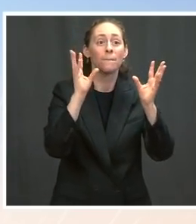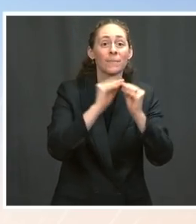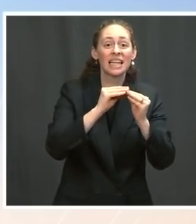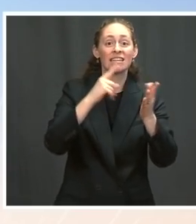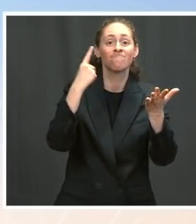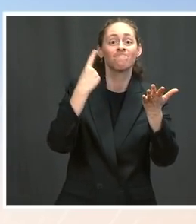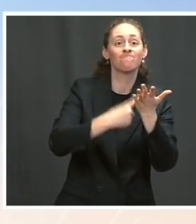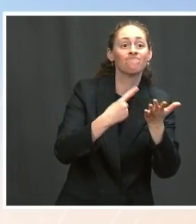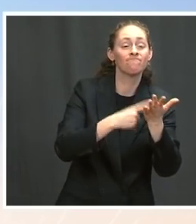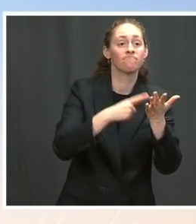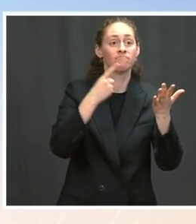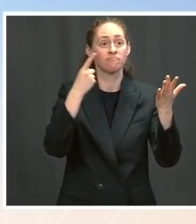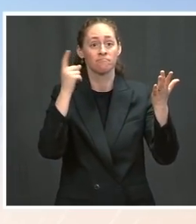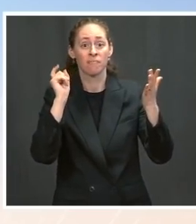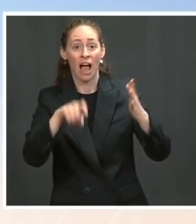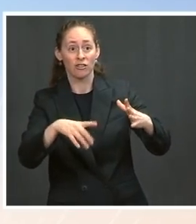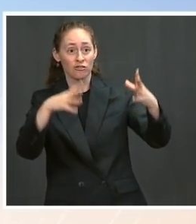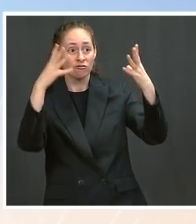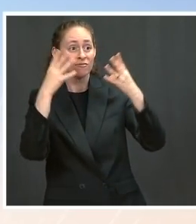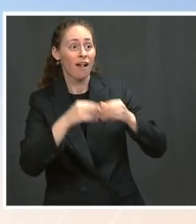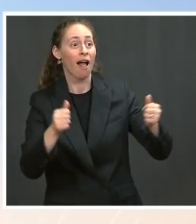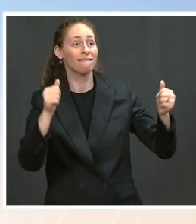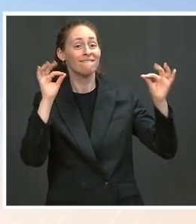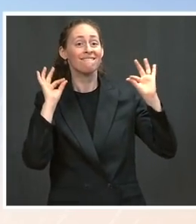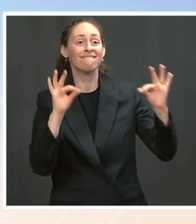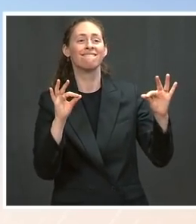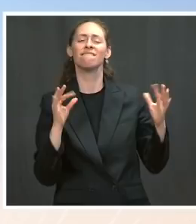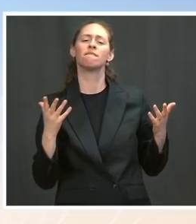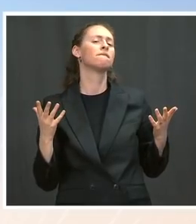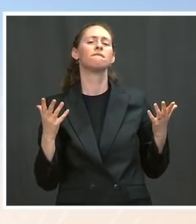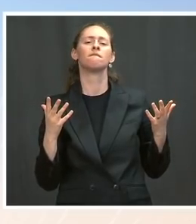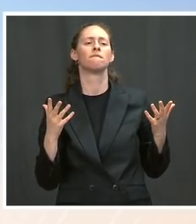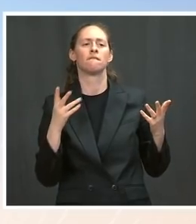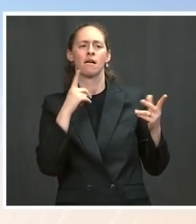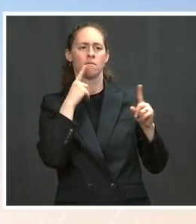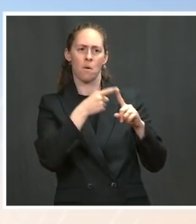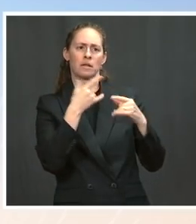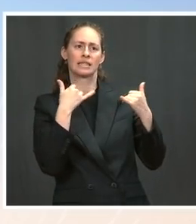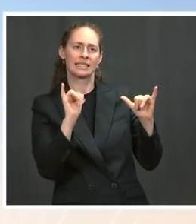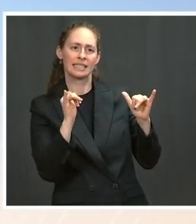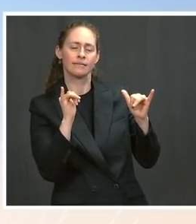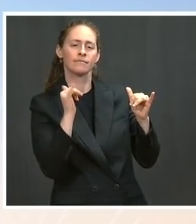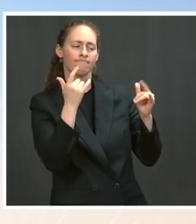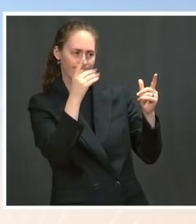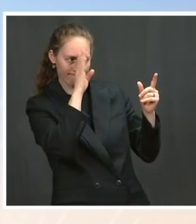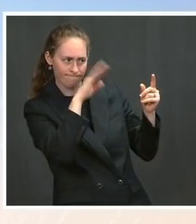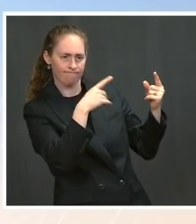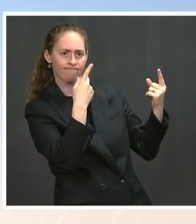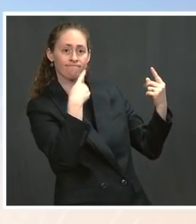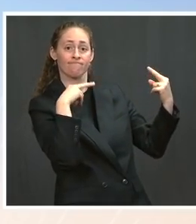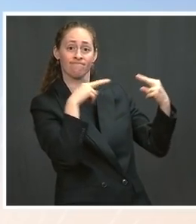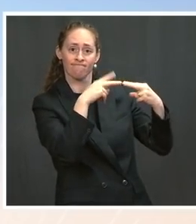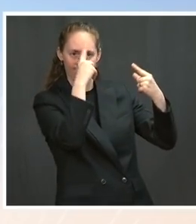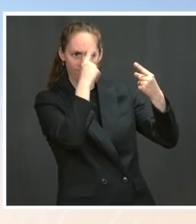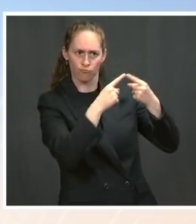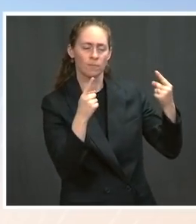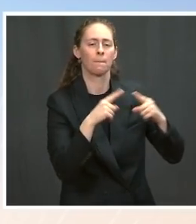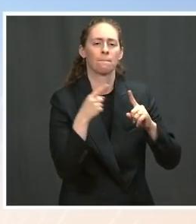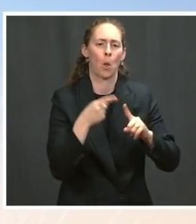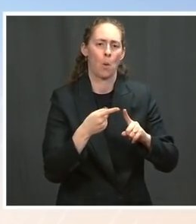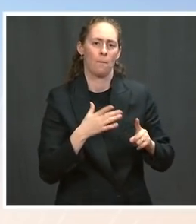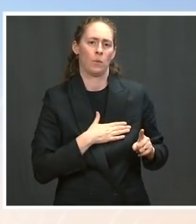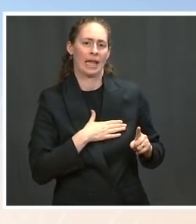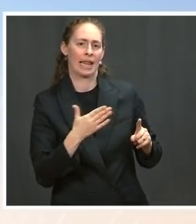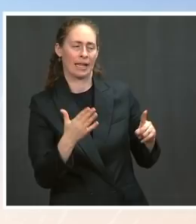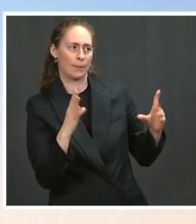is resolved in advance. We expect we will still continue to have disagreements. And we will certainly voice those, if and